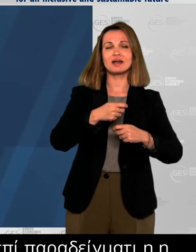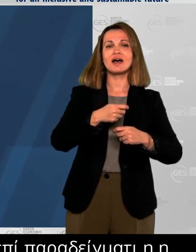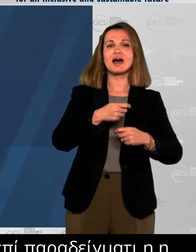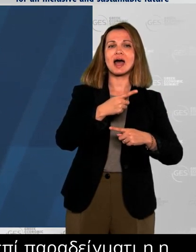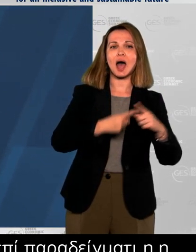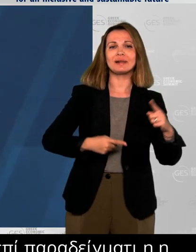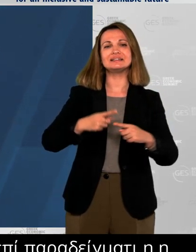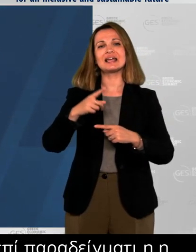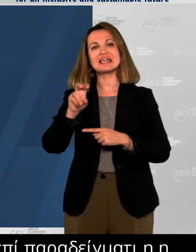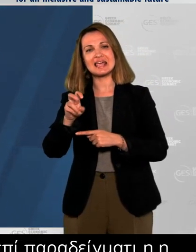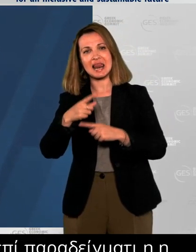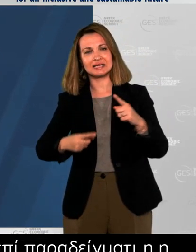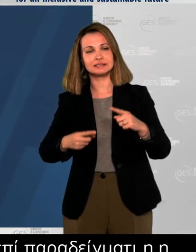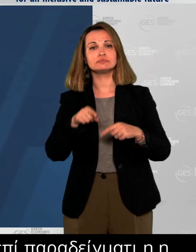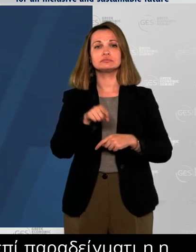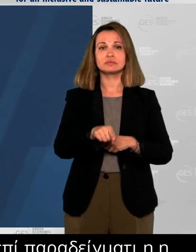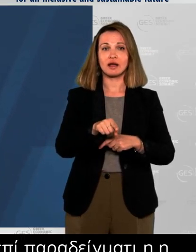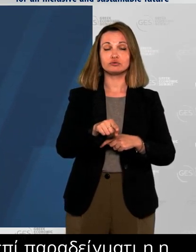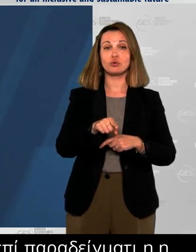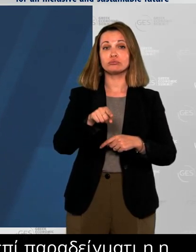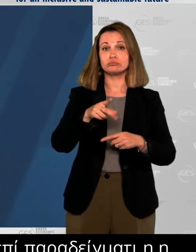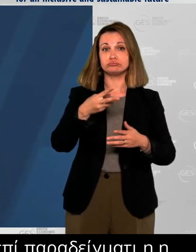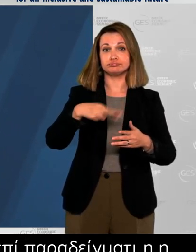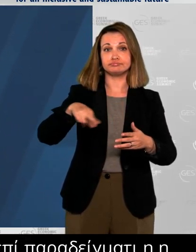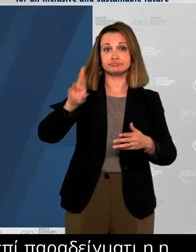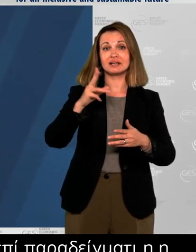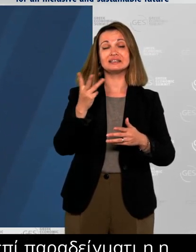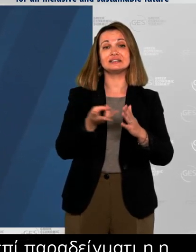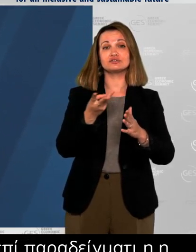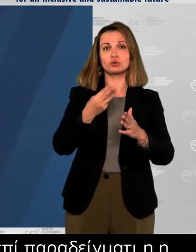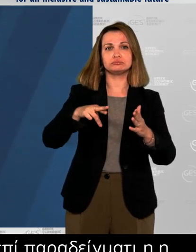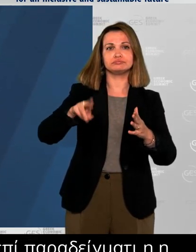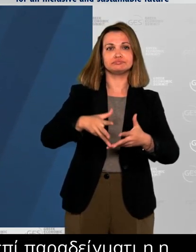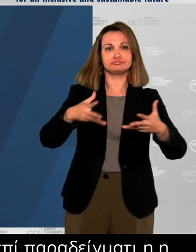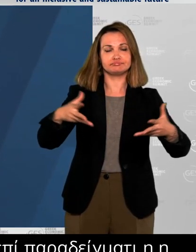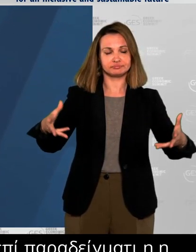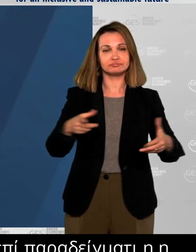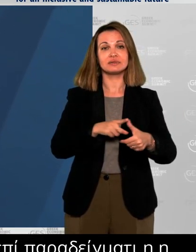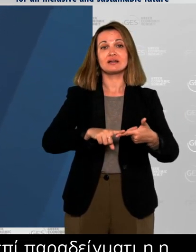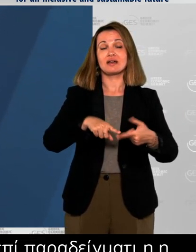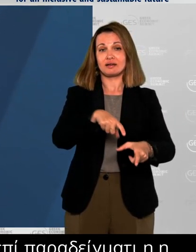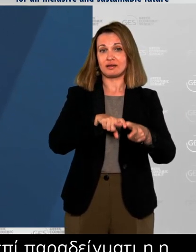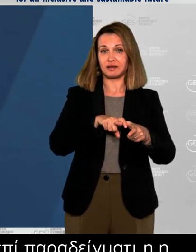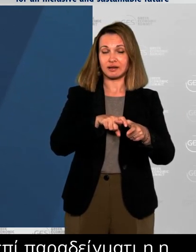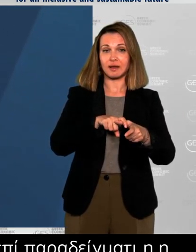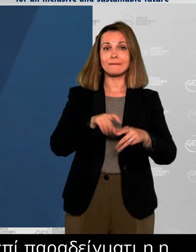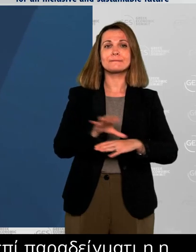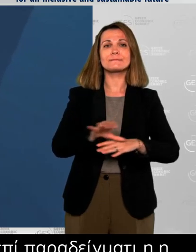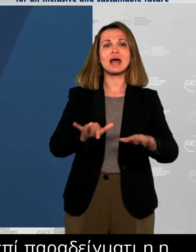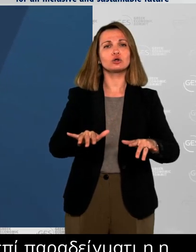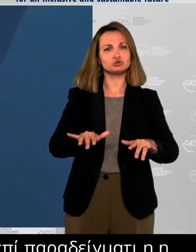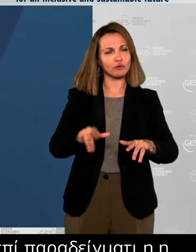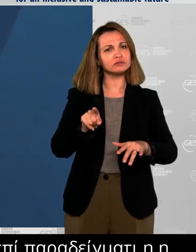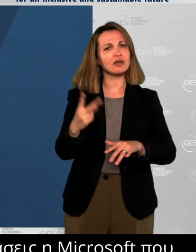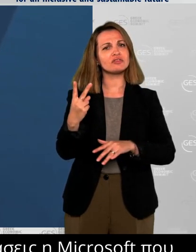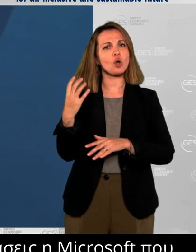Microsoft's plans to develop three data centers here in Attica, and investments by innovative American companies like